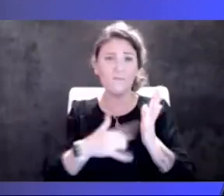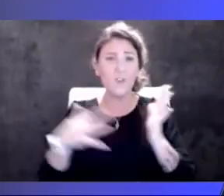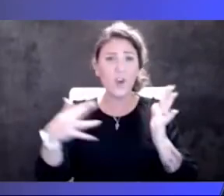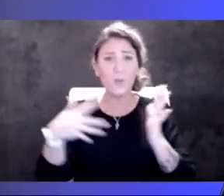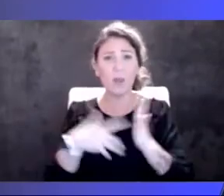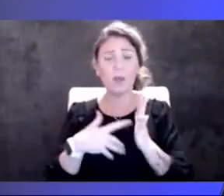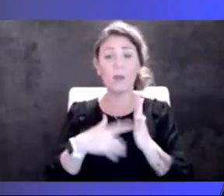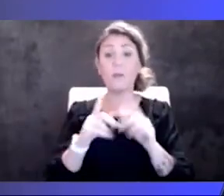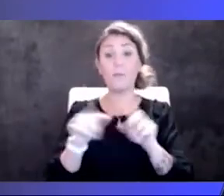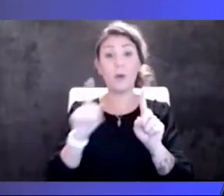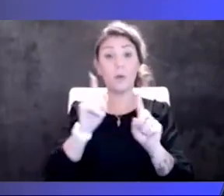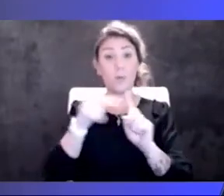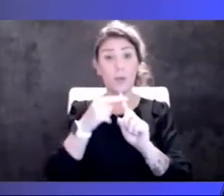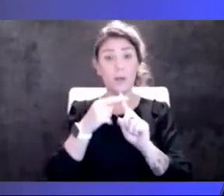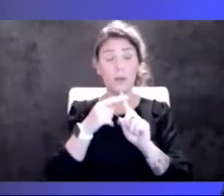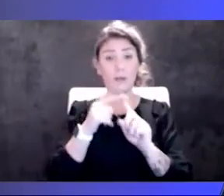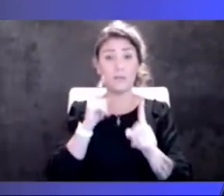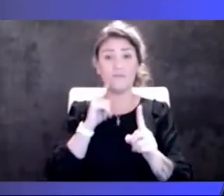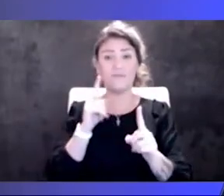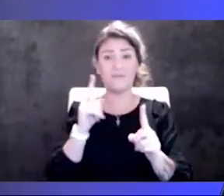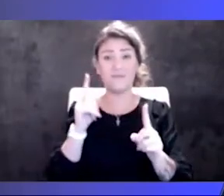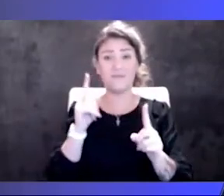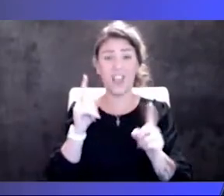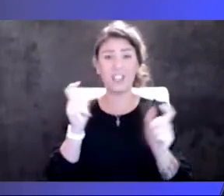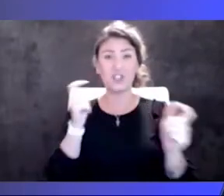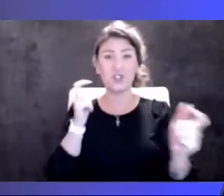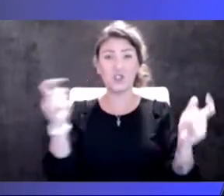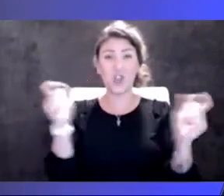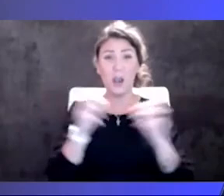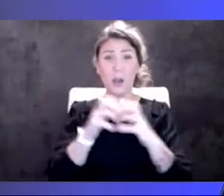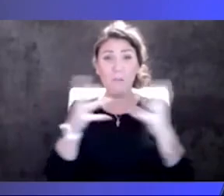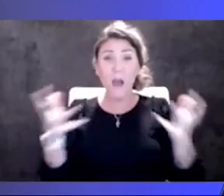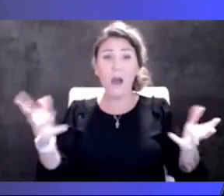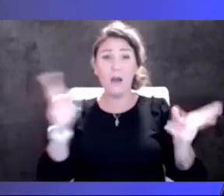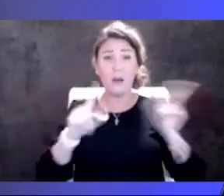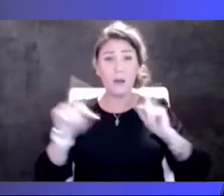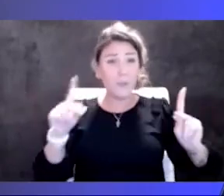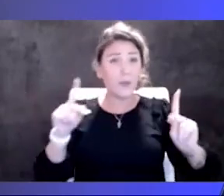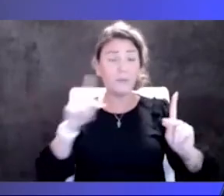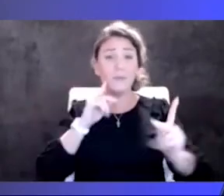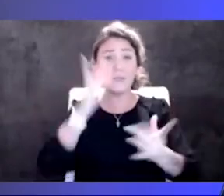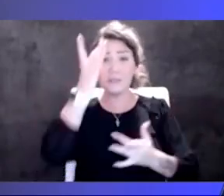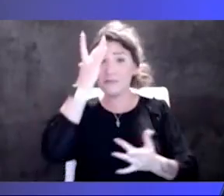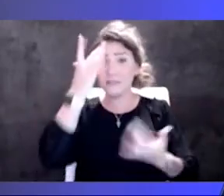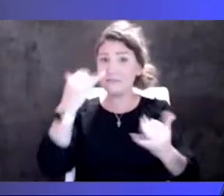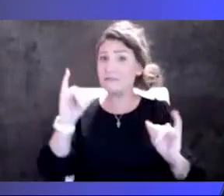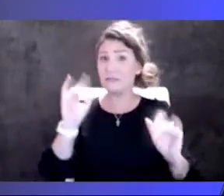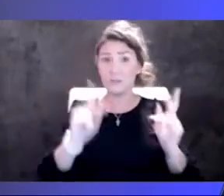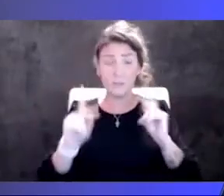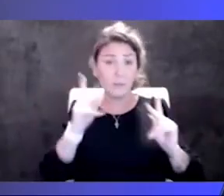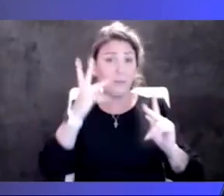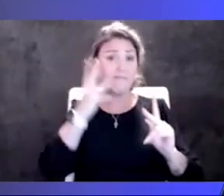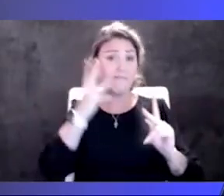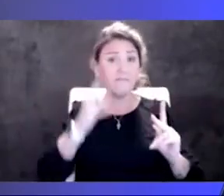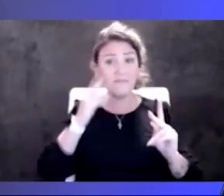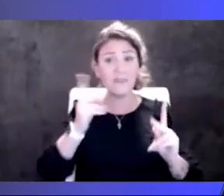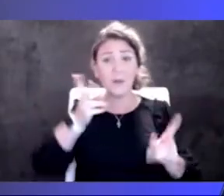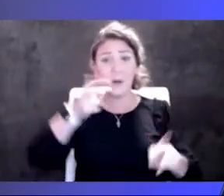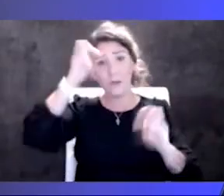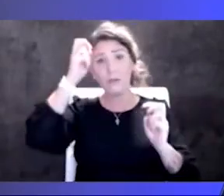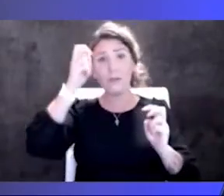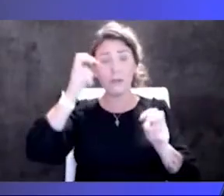when we're looking at a huge volume of people getting sick, there are still people that will experience severe outcomes.